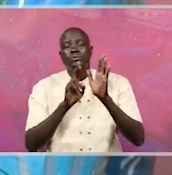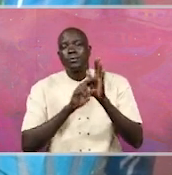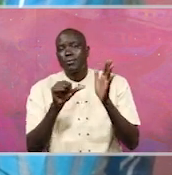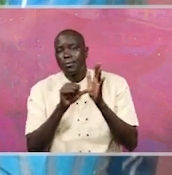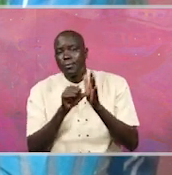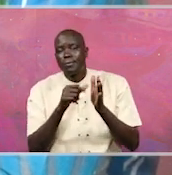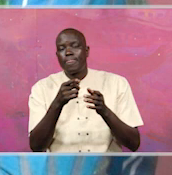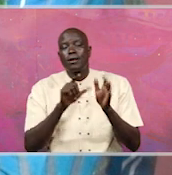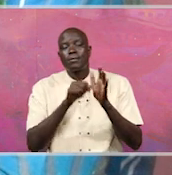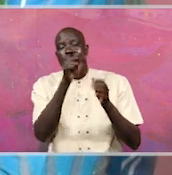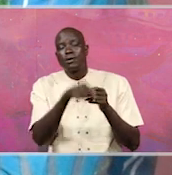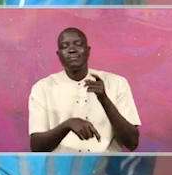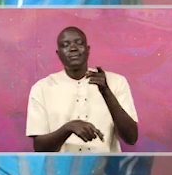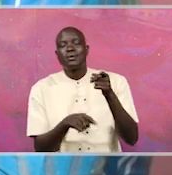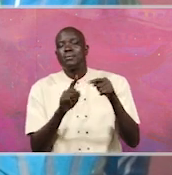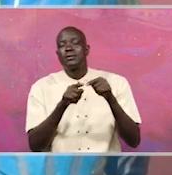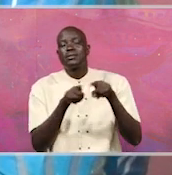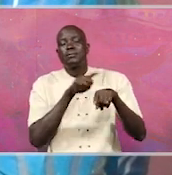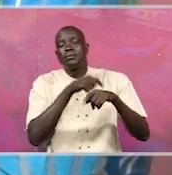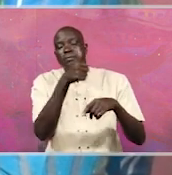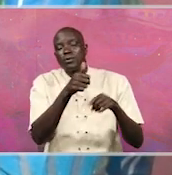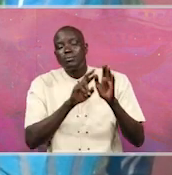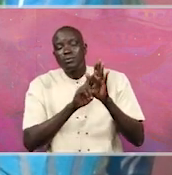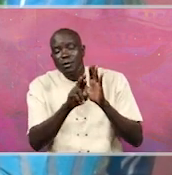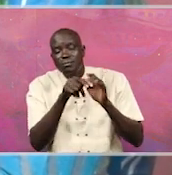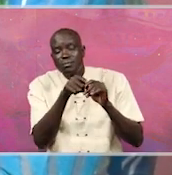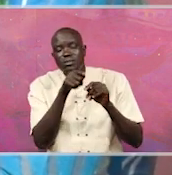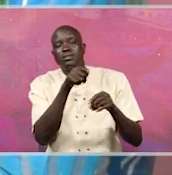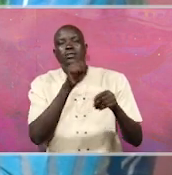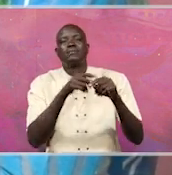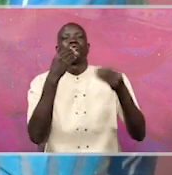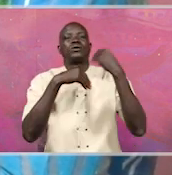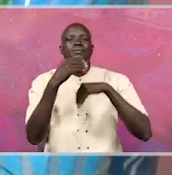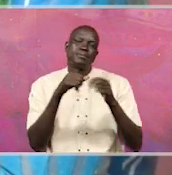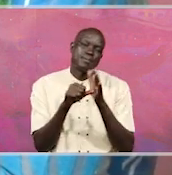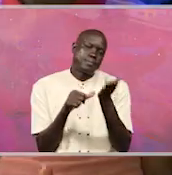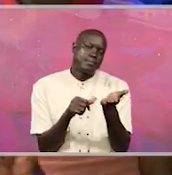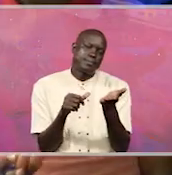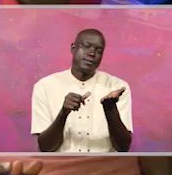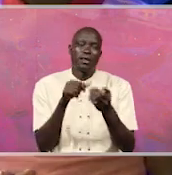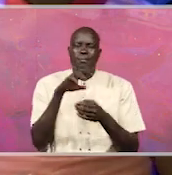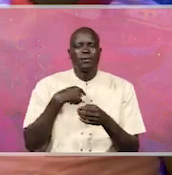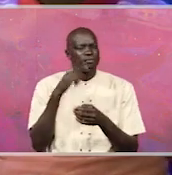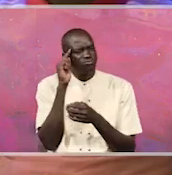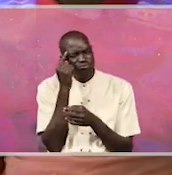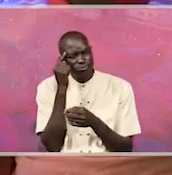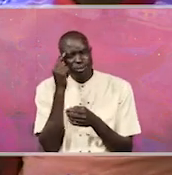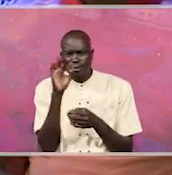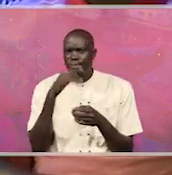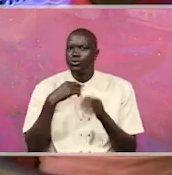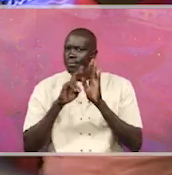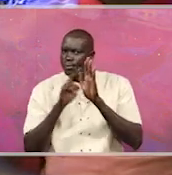are actually the people who are perpetuating corruption. Now, you begin to think, now if I report to this person,